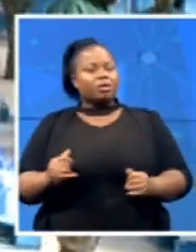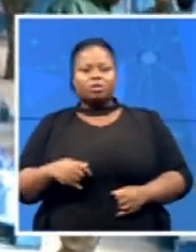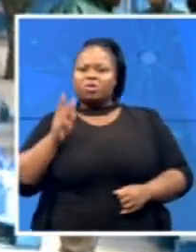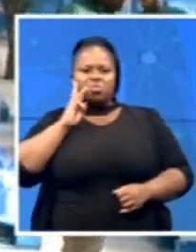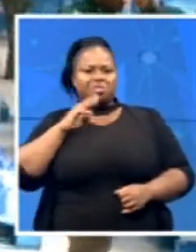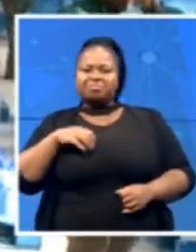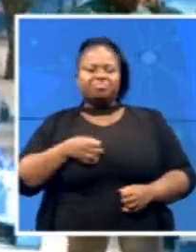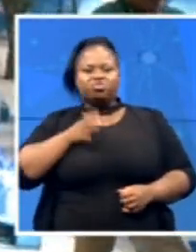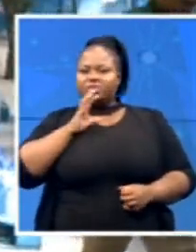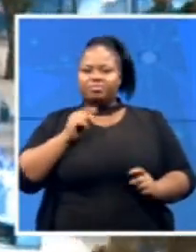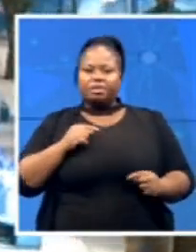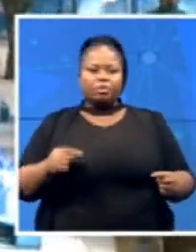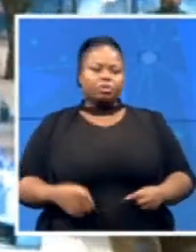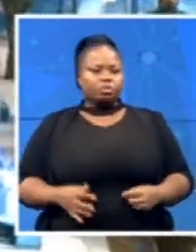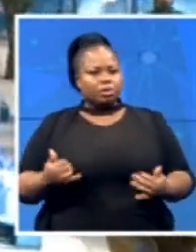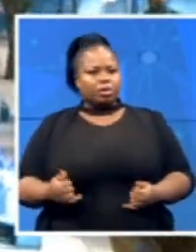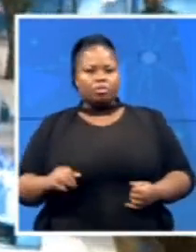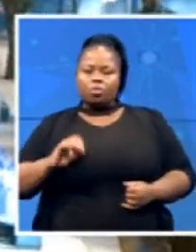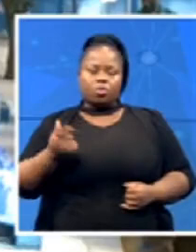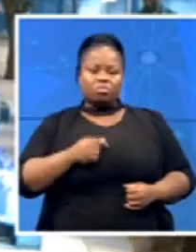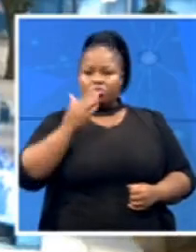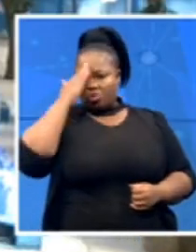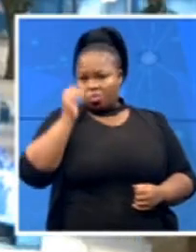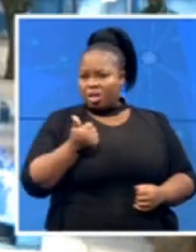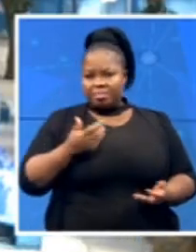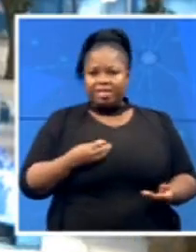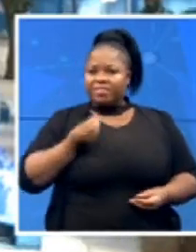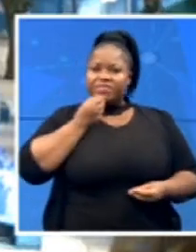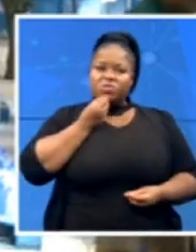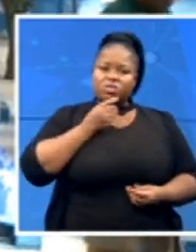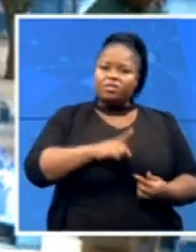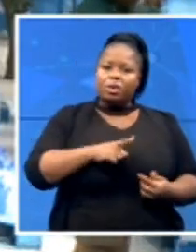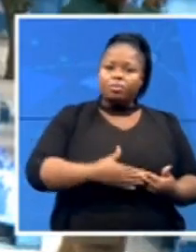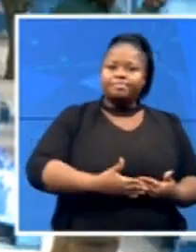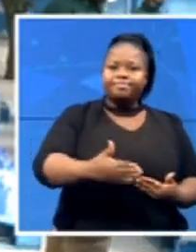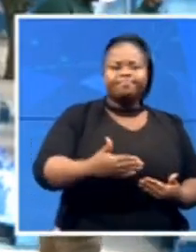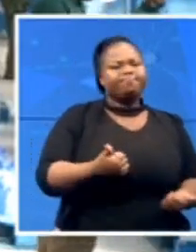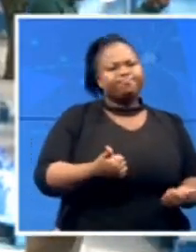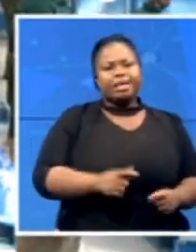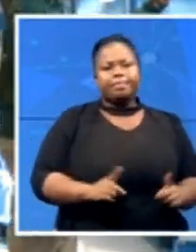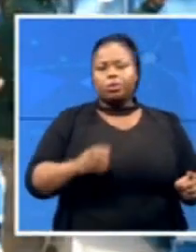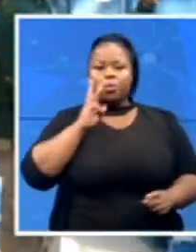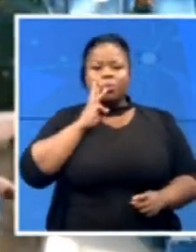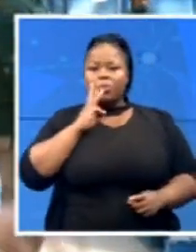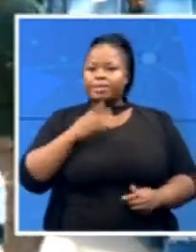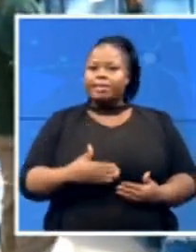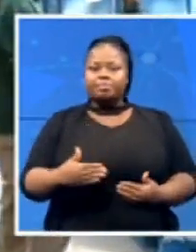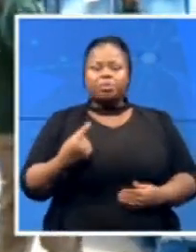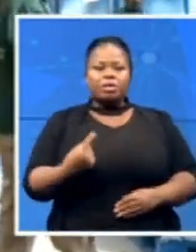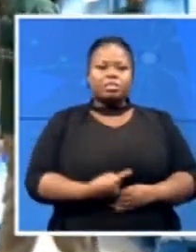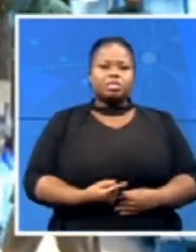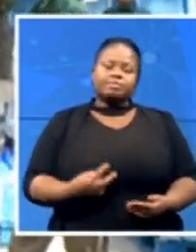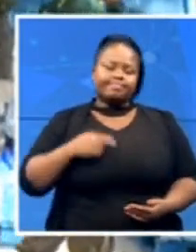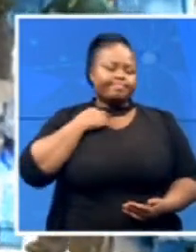everybody knows that you can go without food for some time, but without water you'll be in trouble within a day. So this is literally life-saving